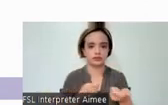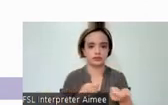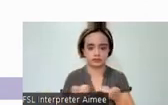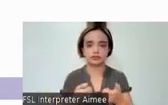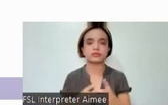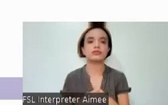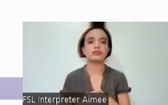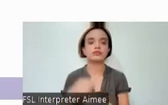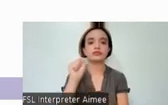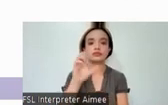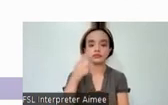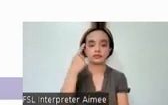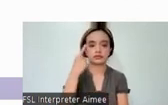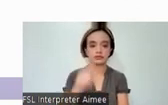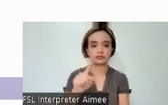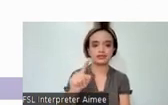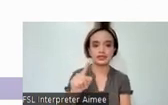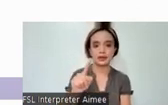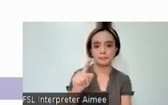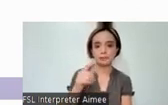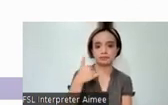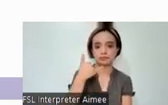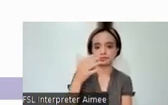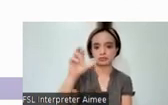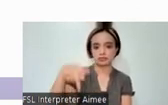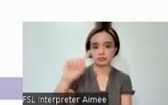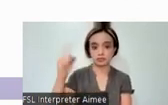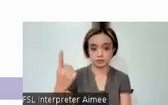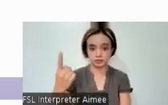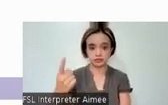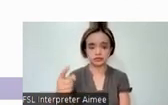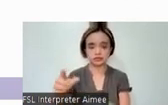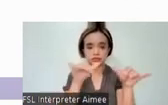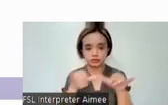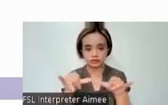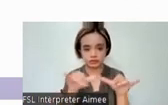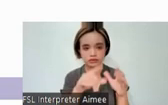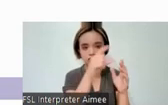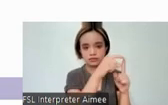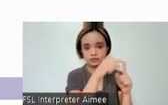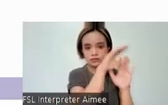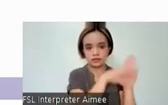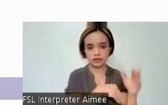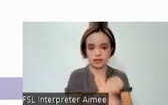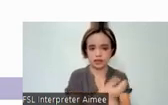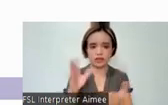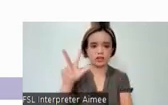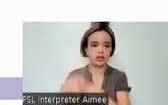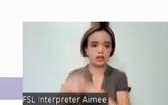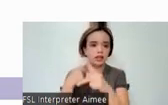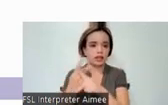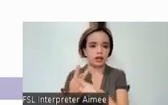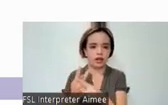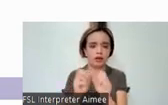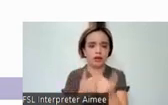Therefore, for the telephony version, only the items in the common word list were distributed across the three forms, in order